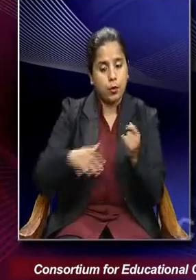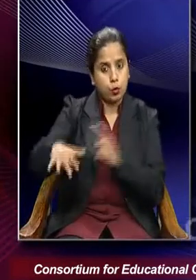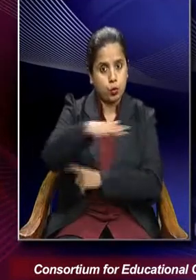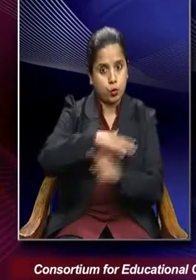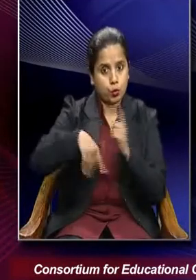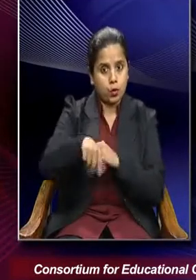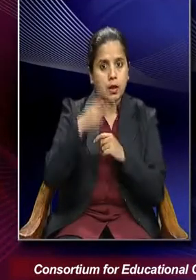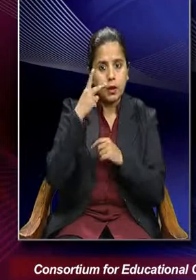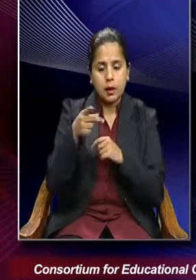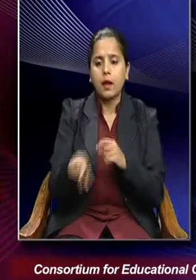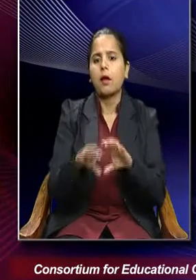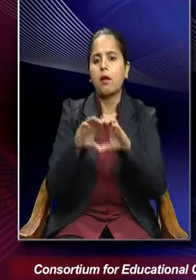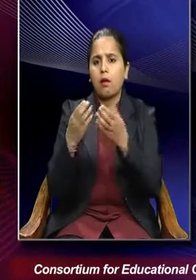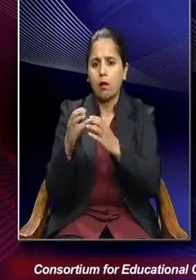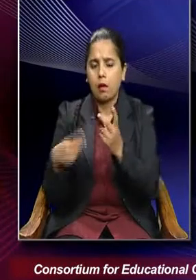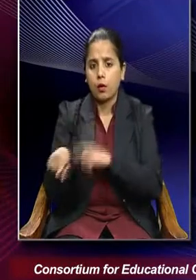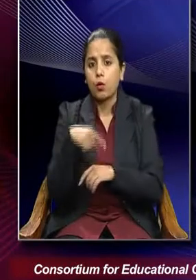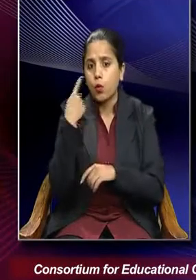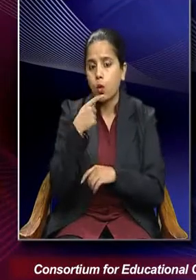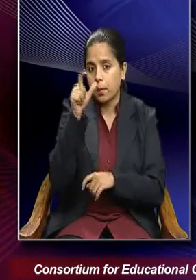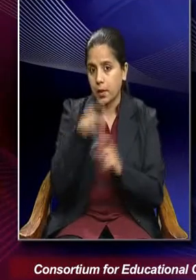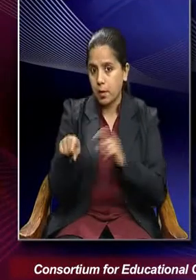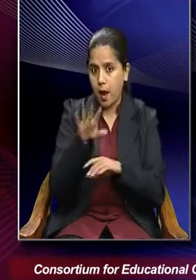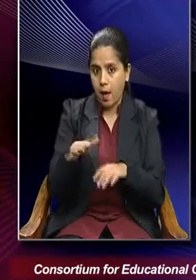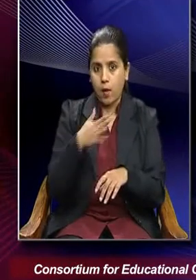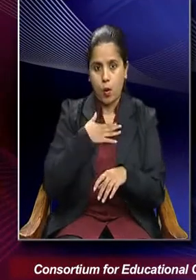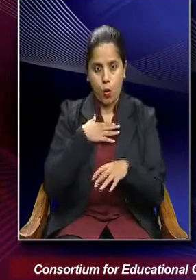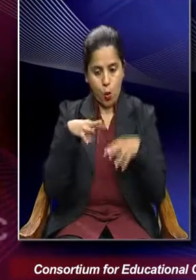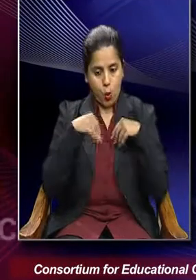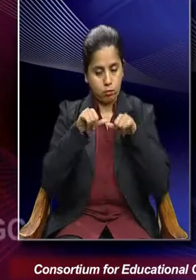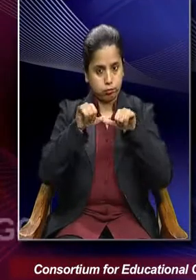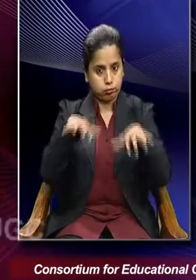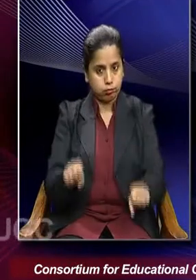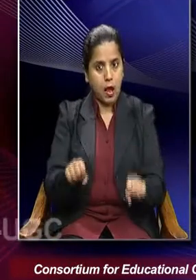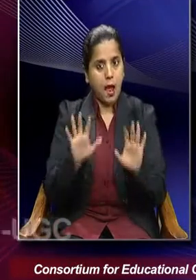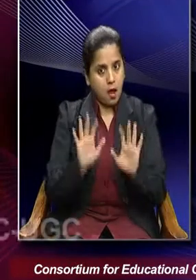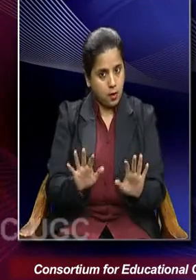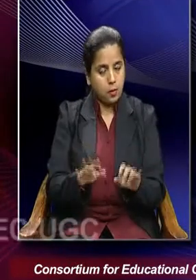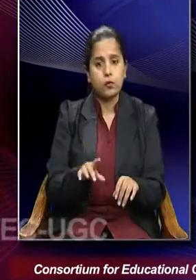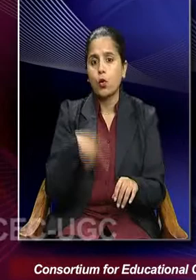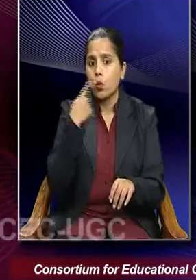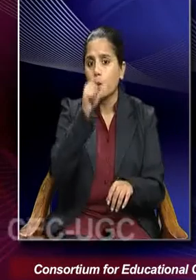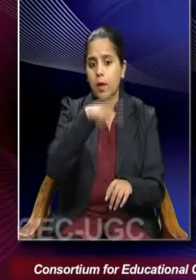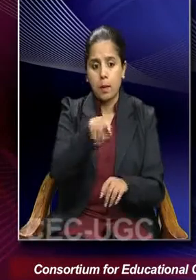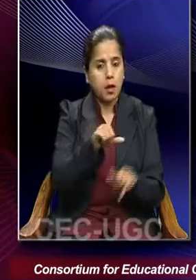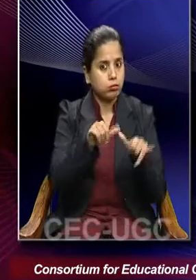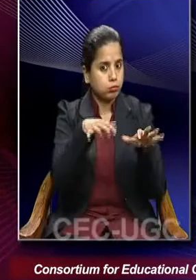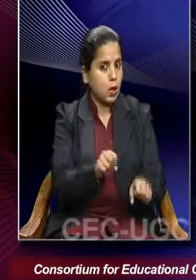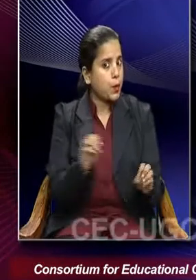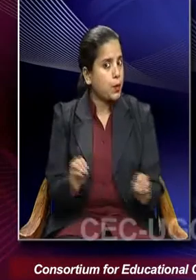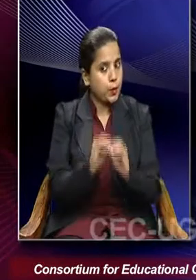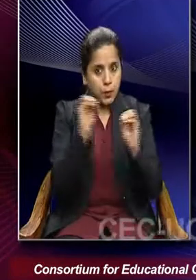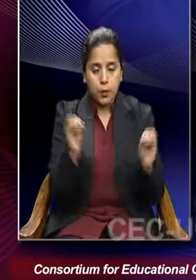two classes, that is those who have ownership of property and those who do not own property